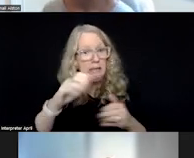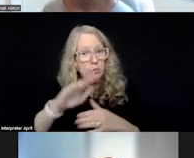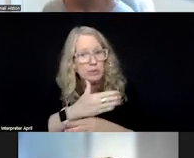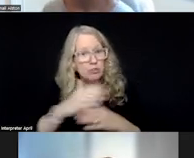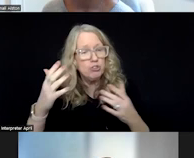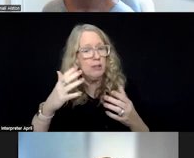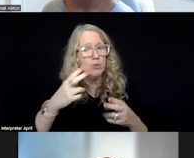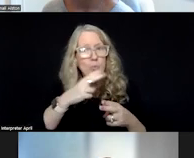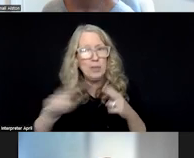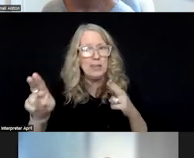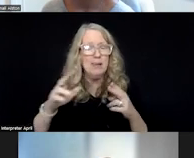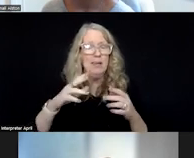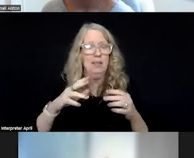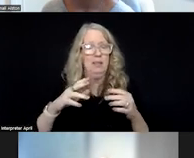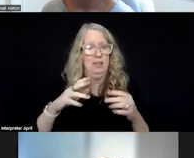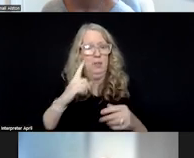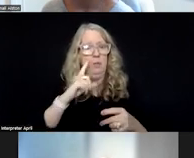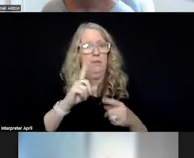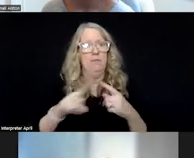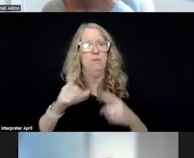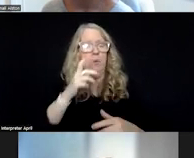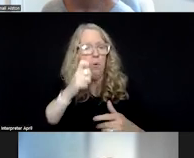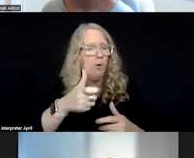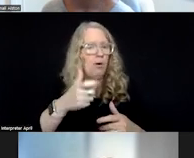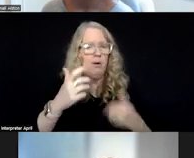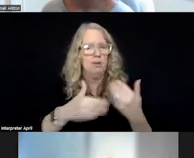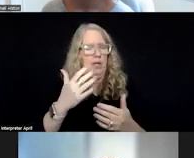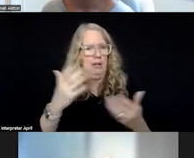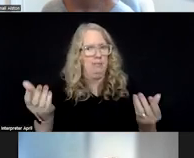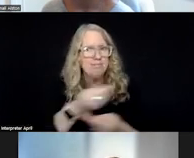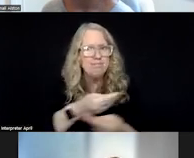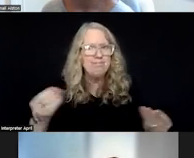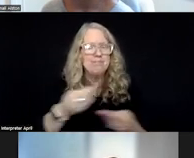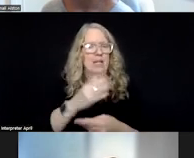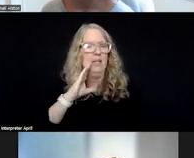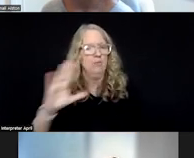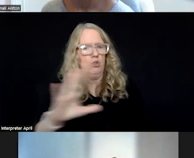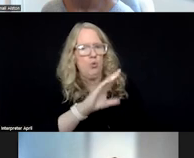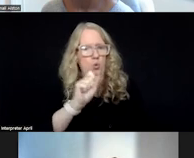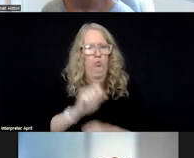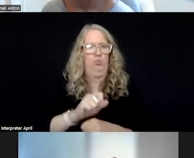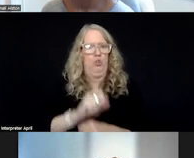quickly around interoperability, kind of data exchange in your all's work.